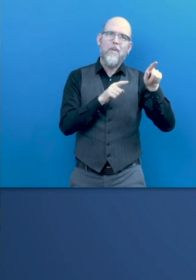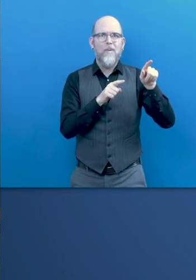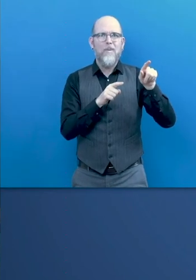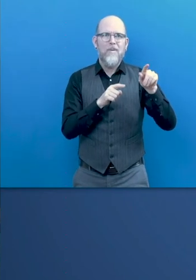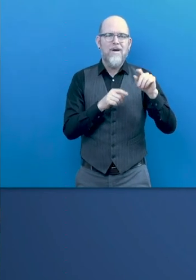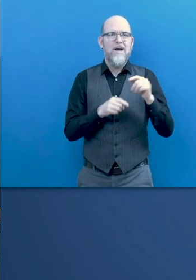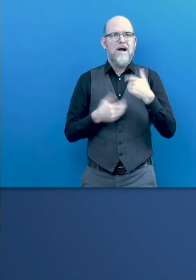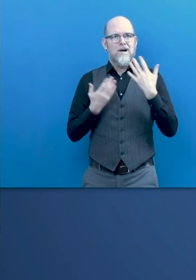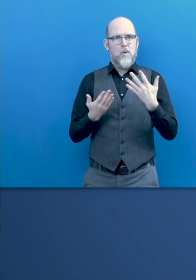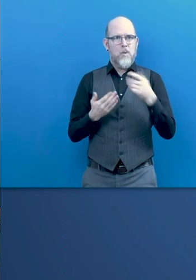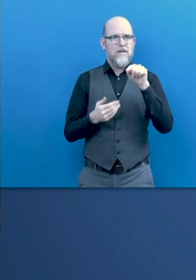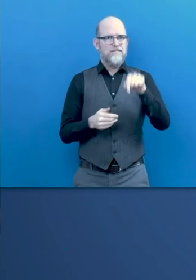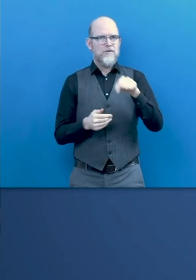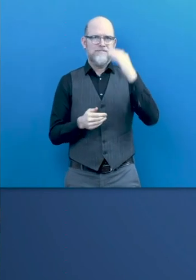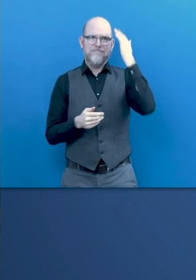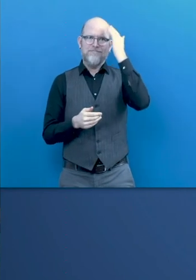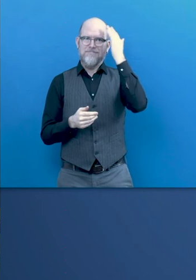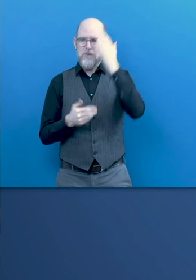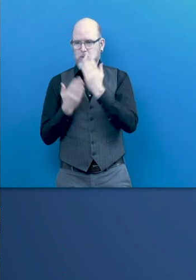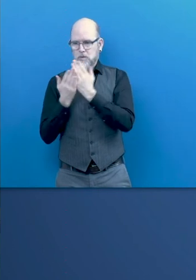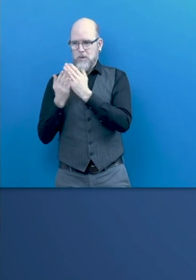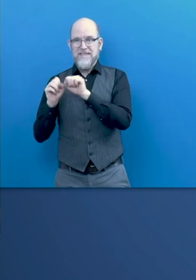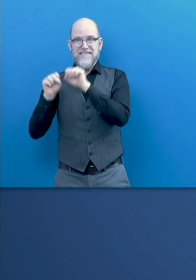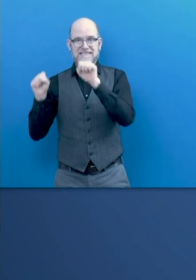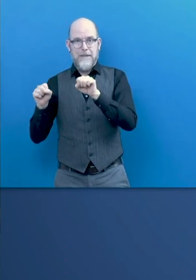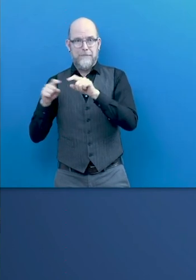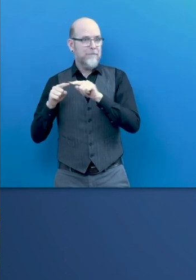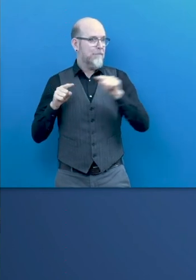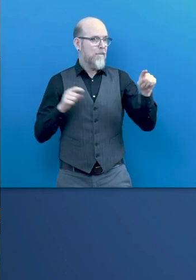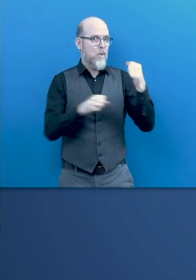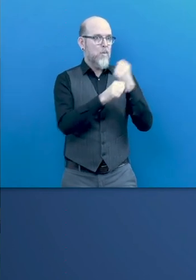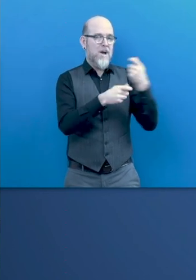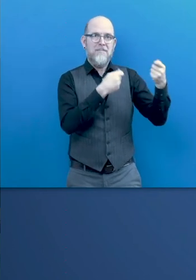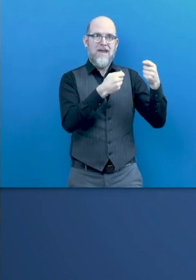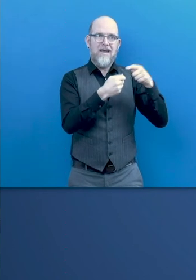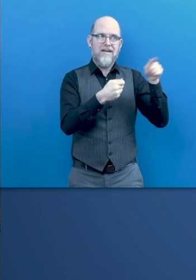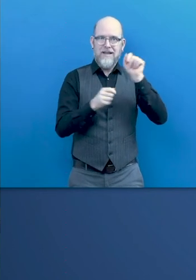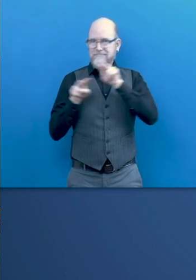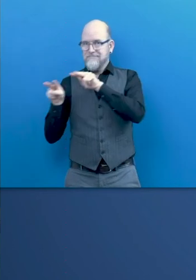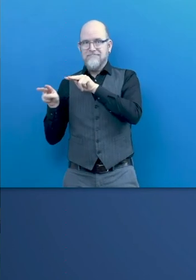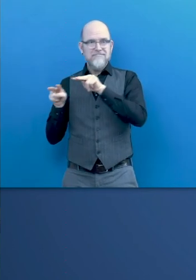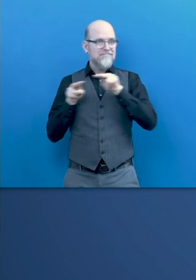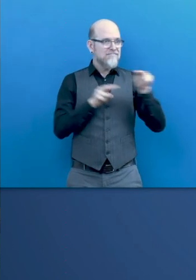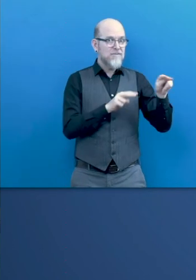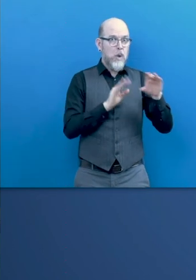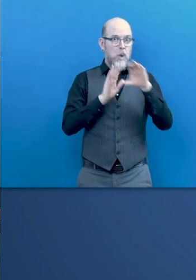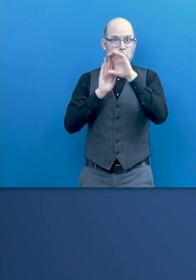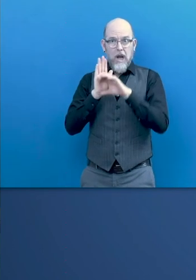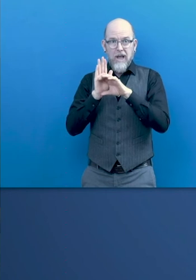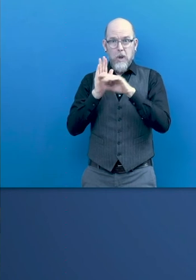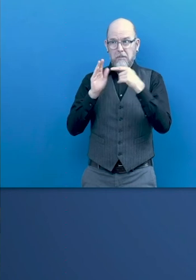our curriculum and ensure that our curricula are aligned to forecast what the needs of industry might potentially be. And I know